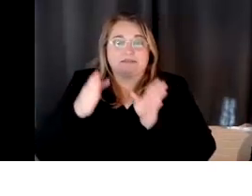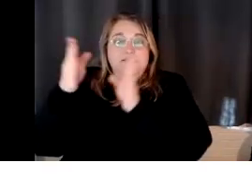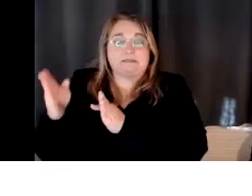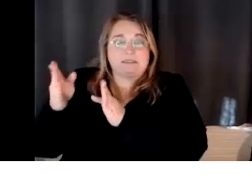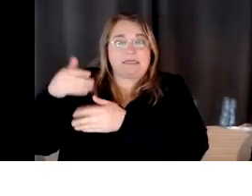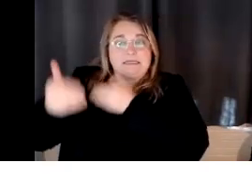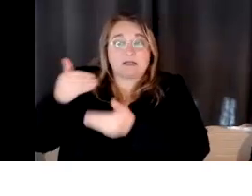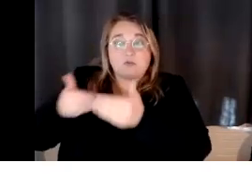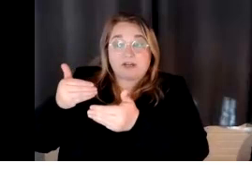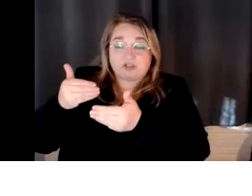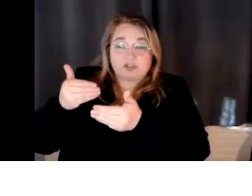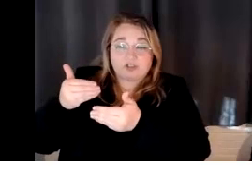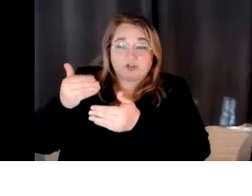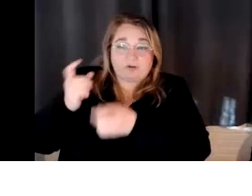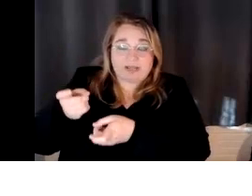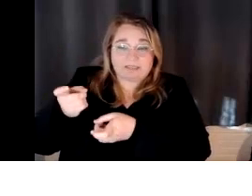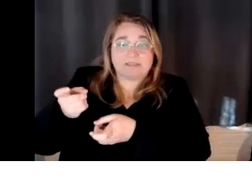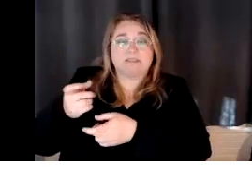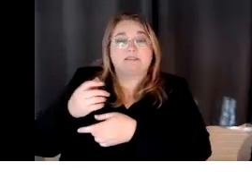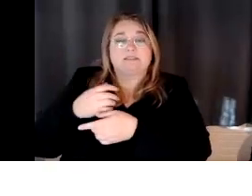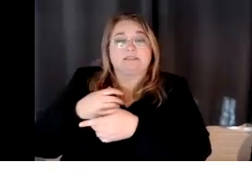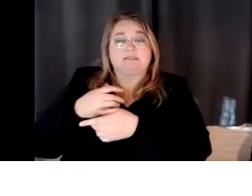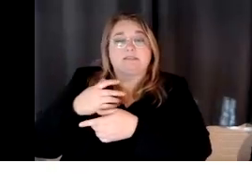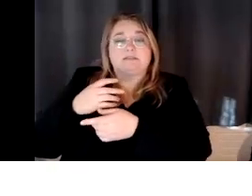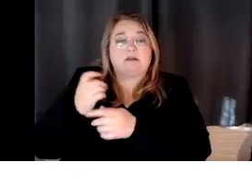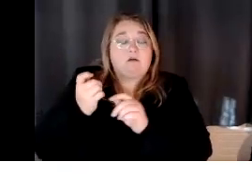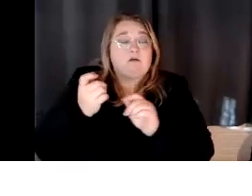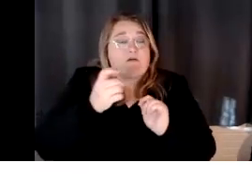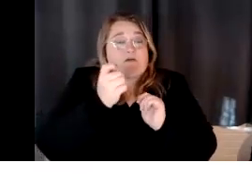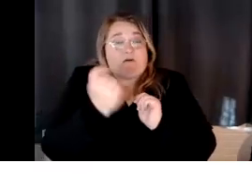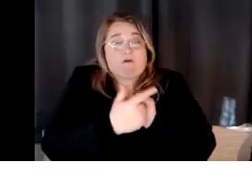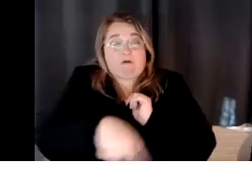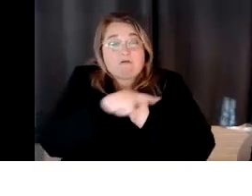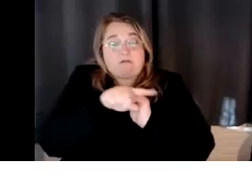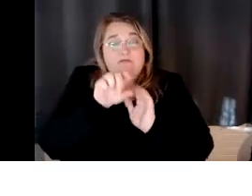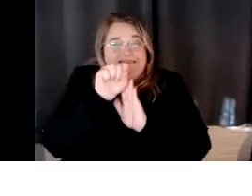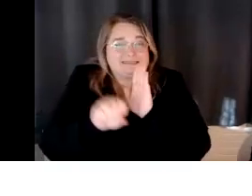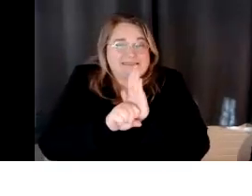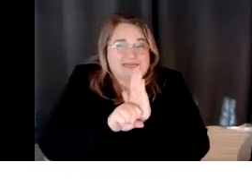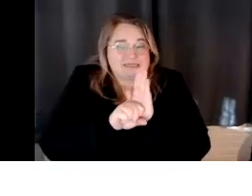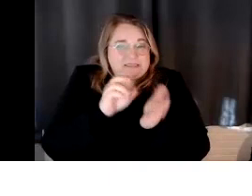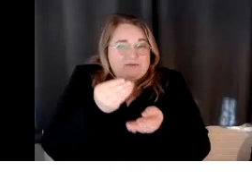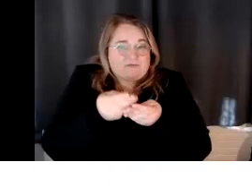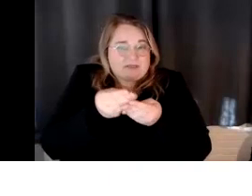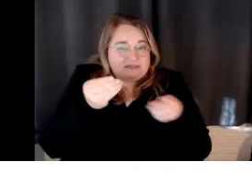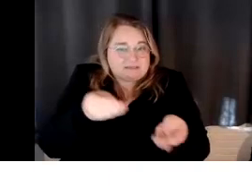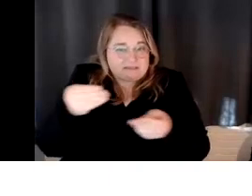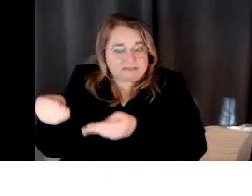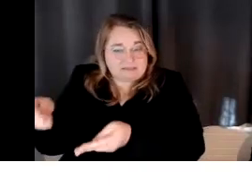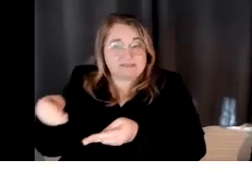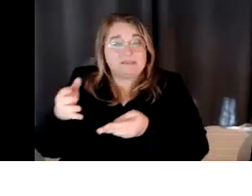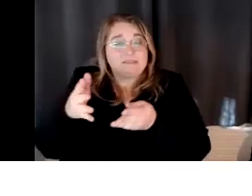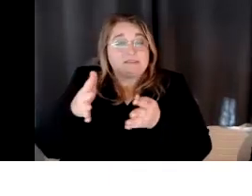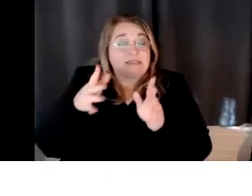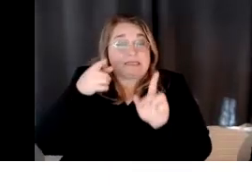grant, um, all of these state funds, the key there is that they want